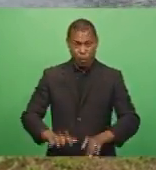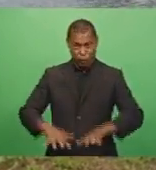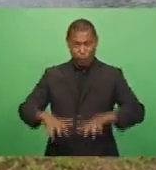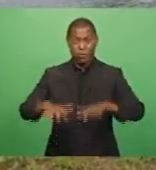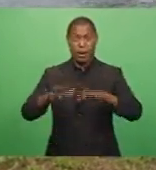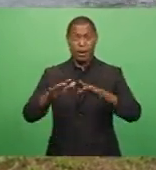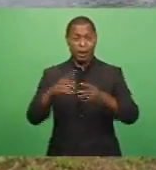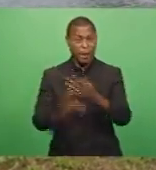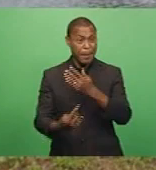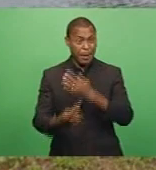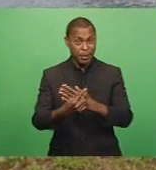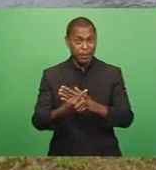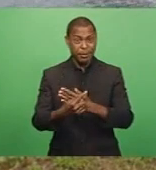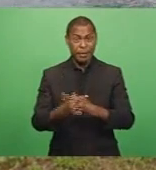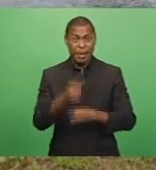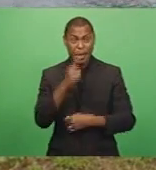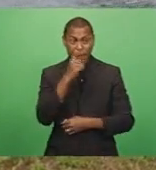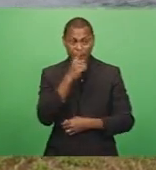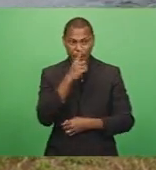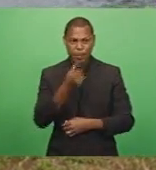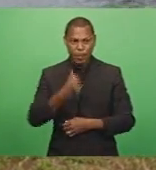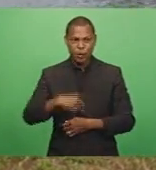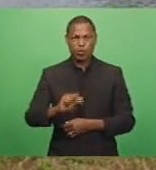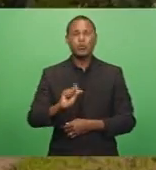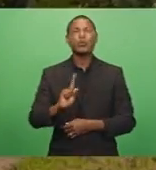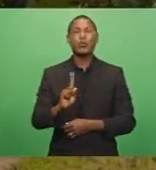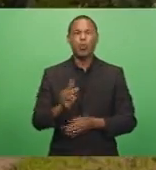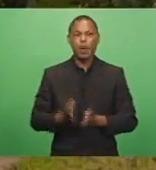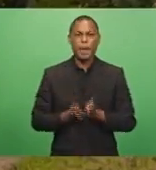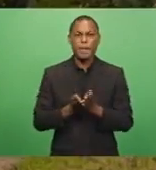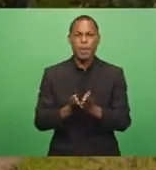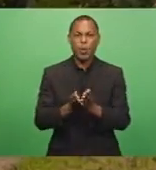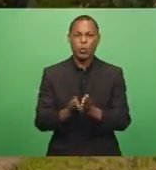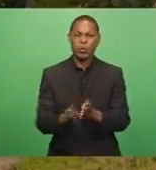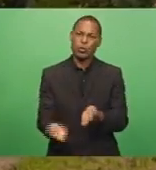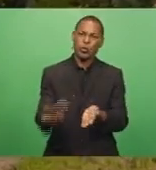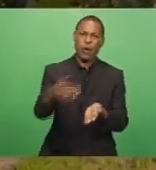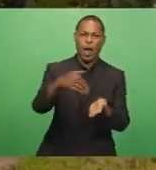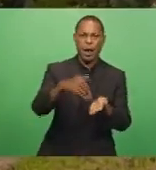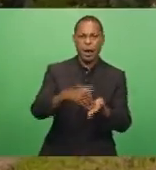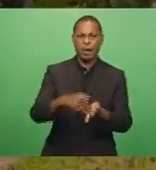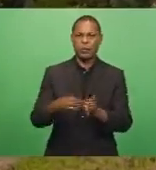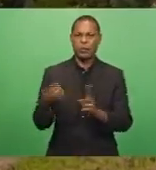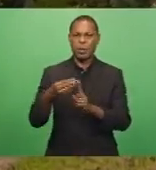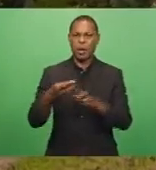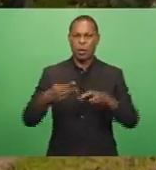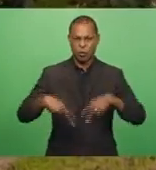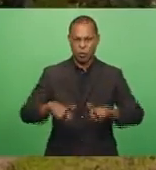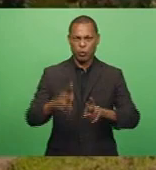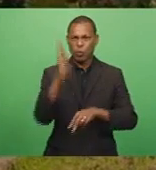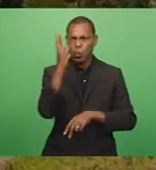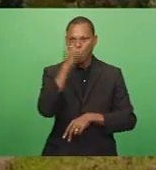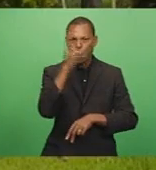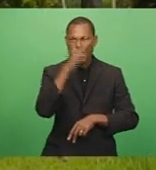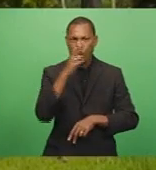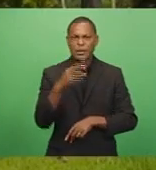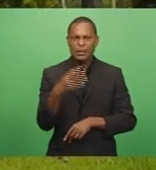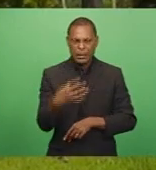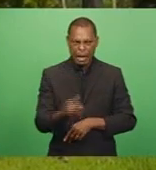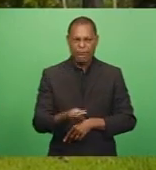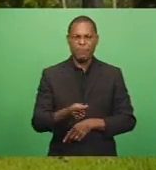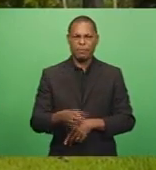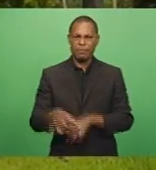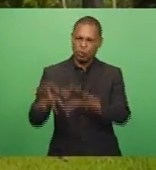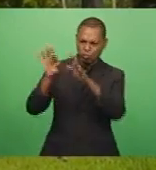people of Wuni Niundrobu, who still use a punt to get to the main road, are worried about the risks that come with the eroding of land around the